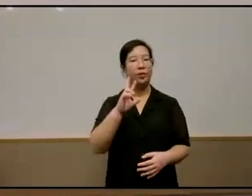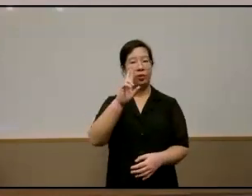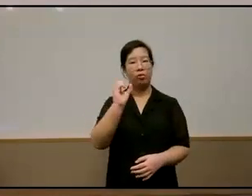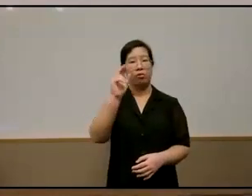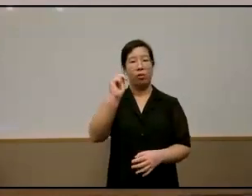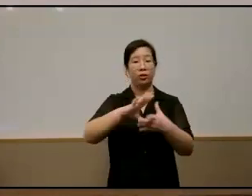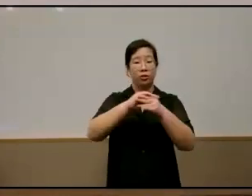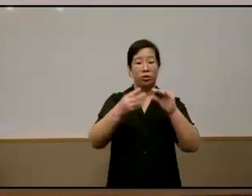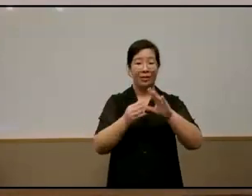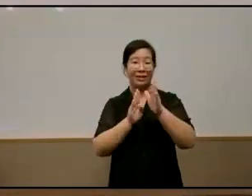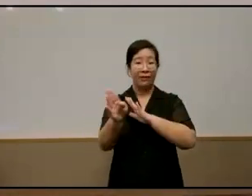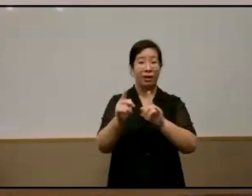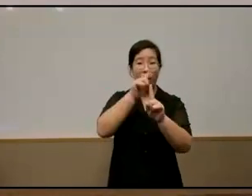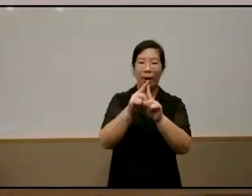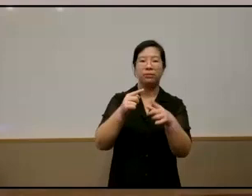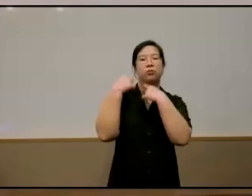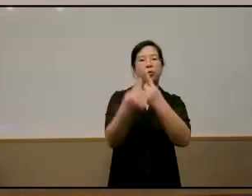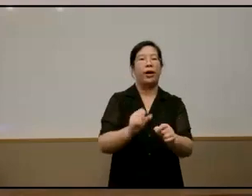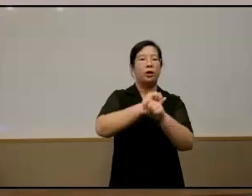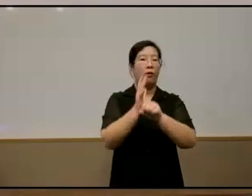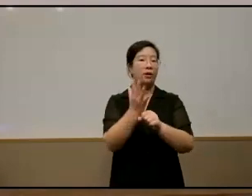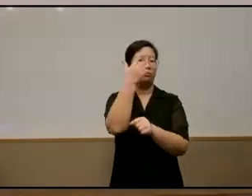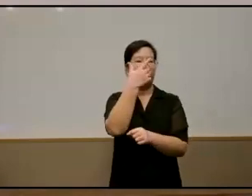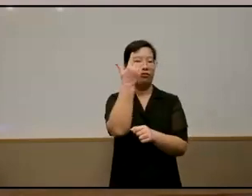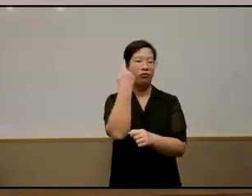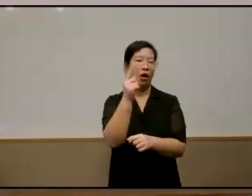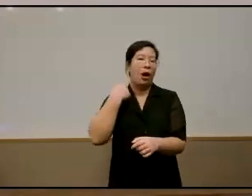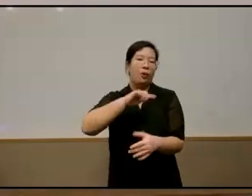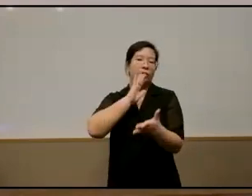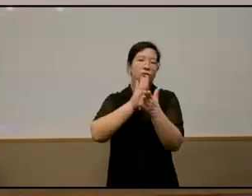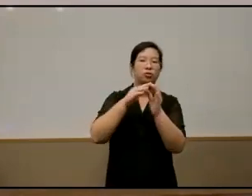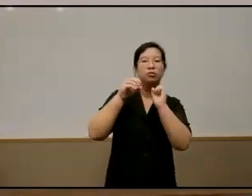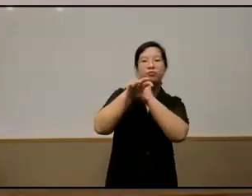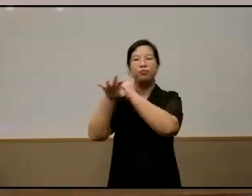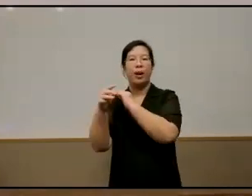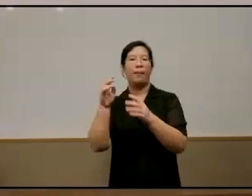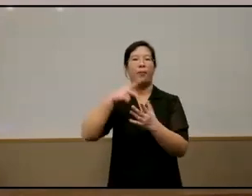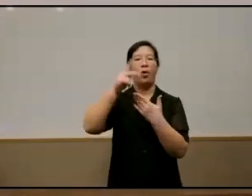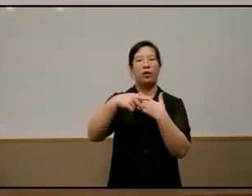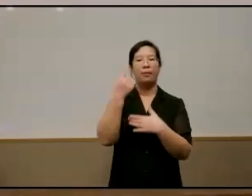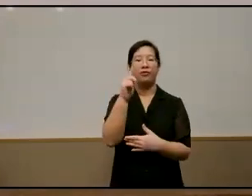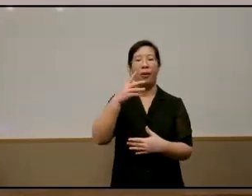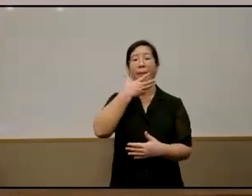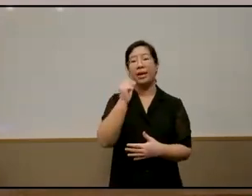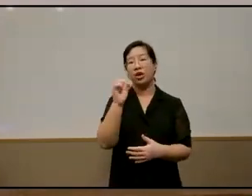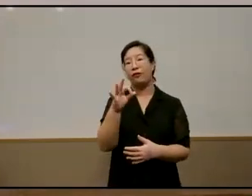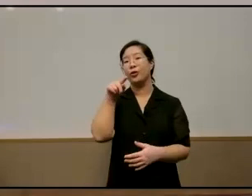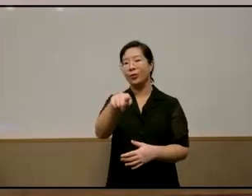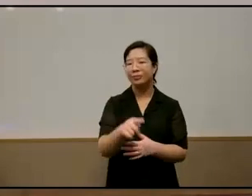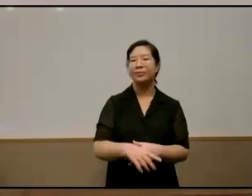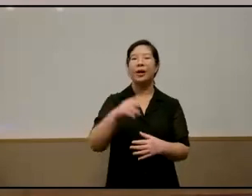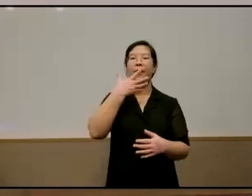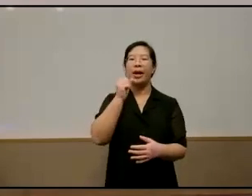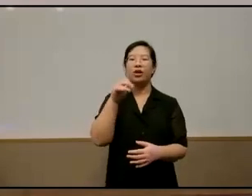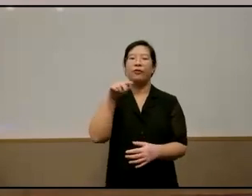was developed during covet as part of our school outreach program at the best of you the best of you is an appreciative